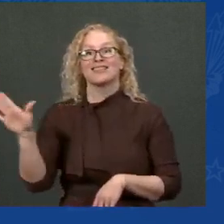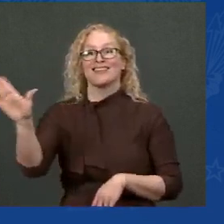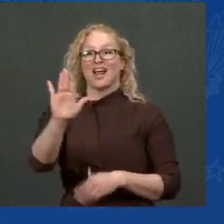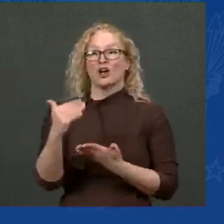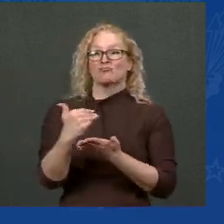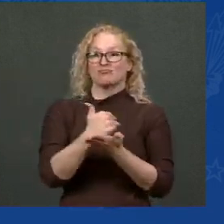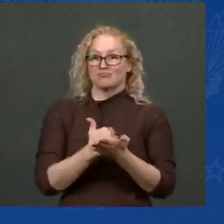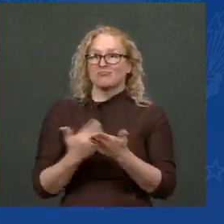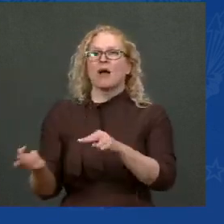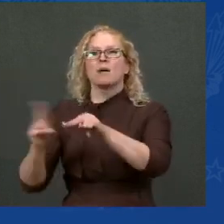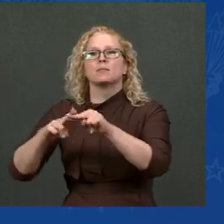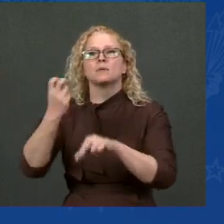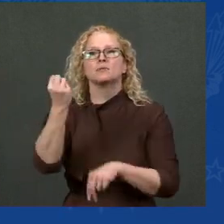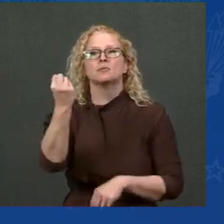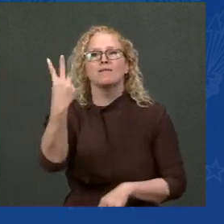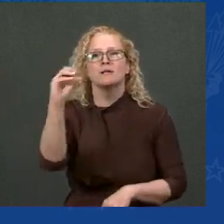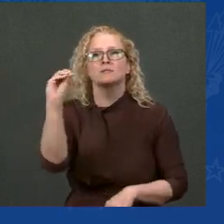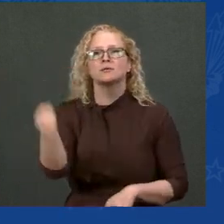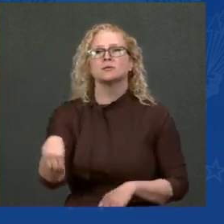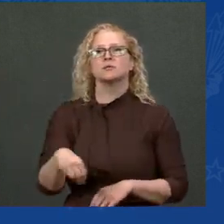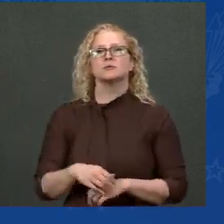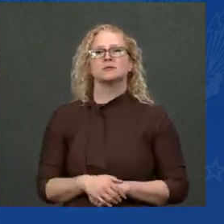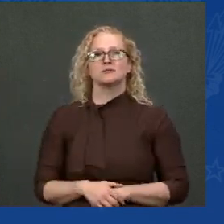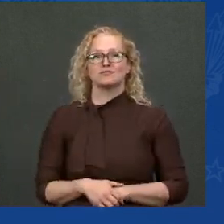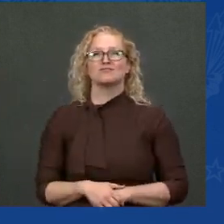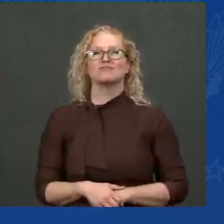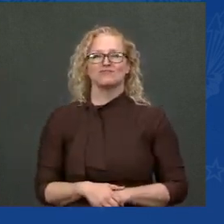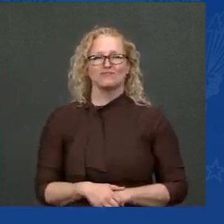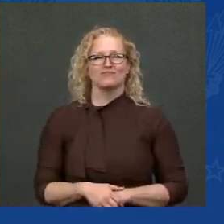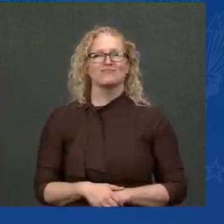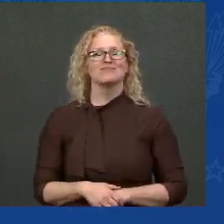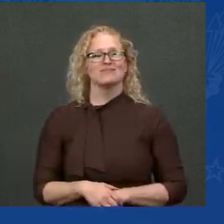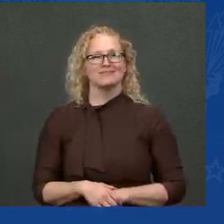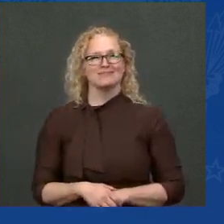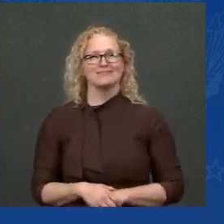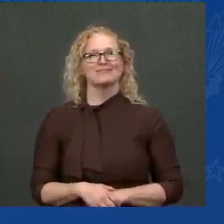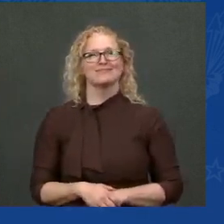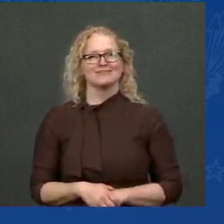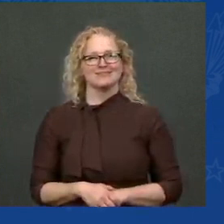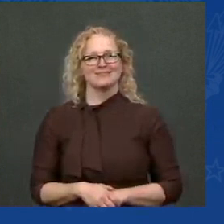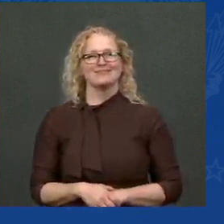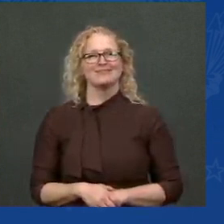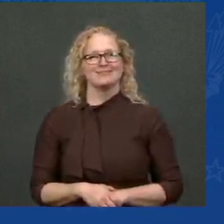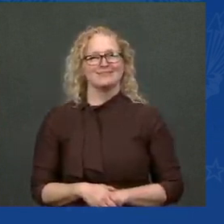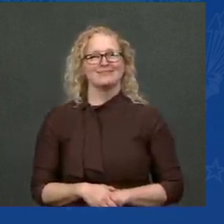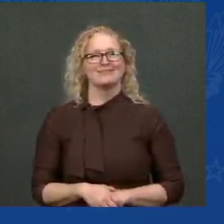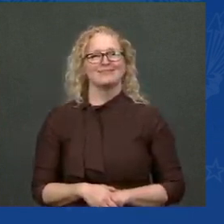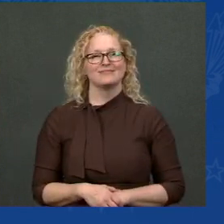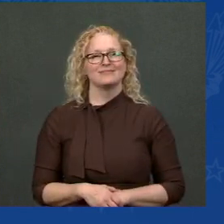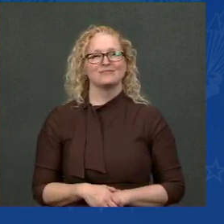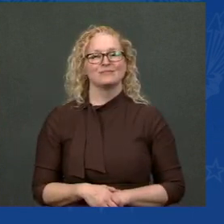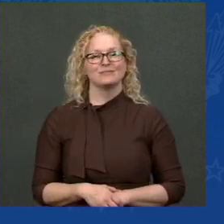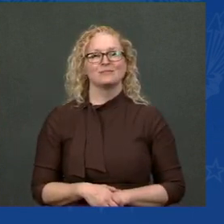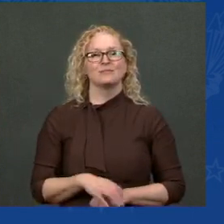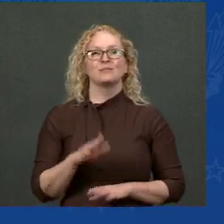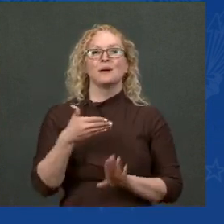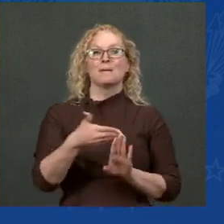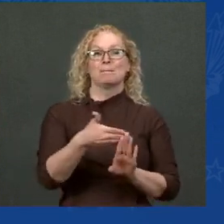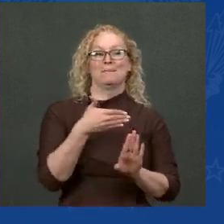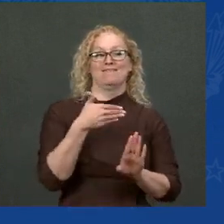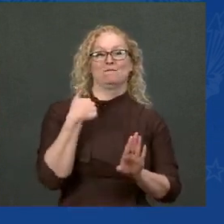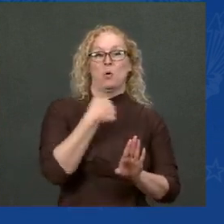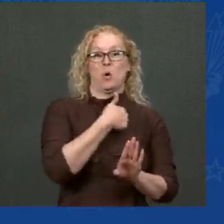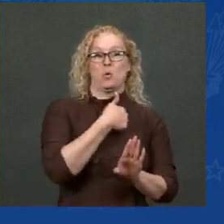down a record pace to 4.6 percent. And before we passed the rescue plan, forecasters said